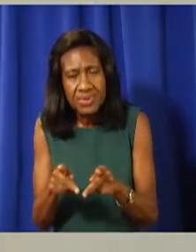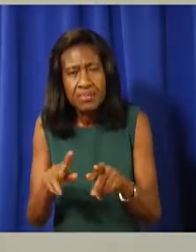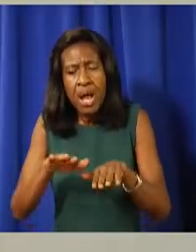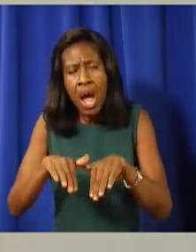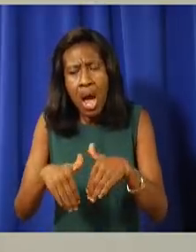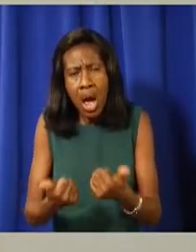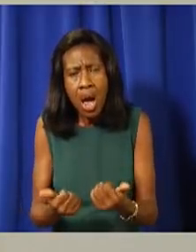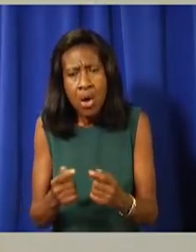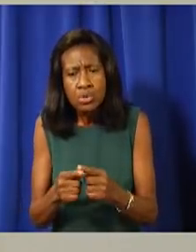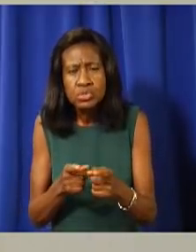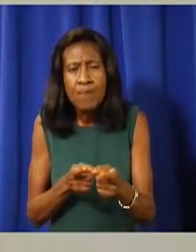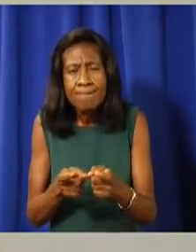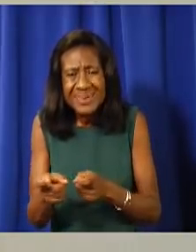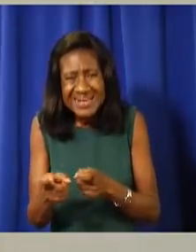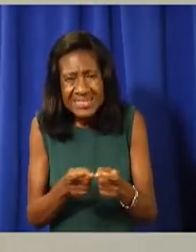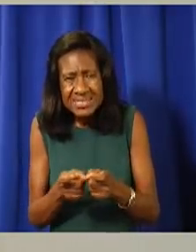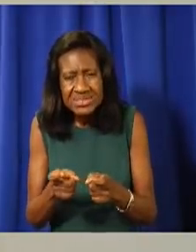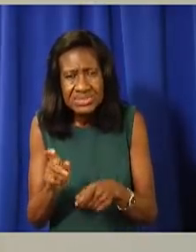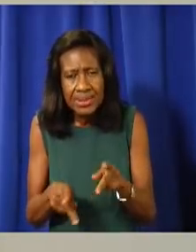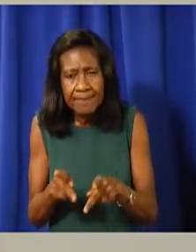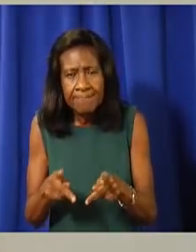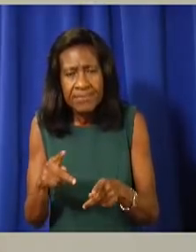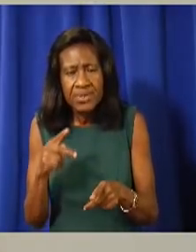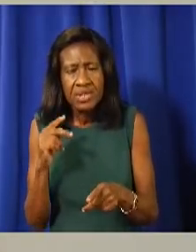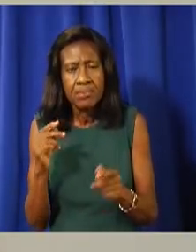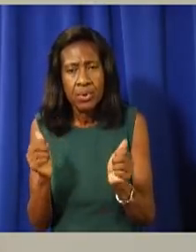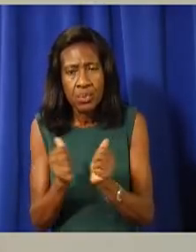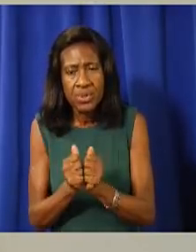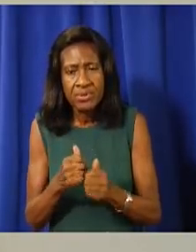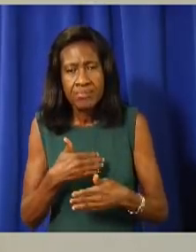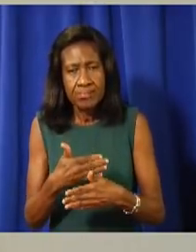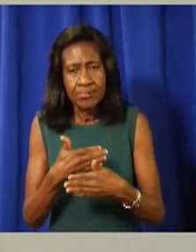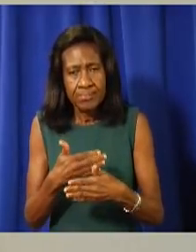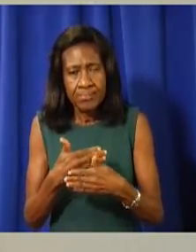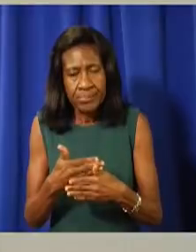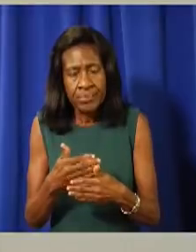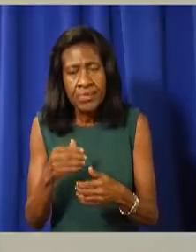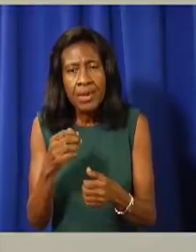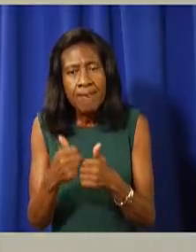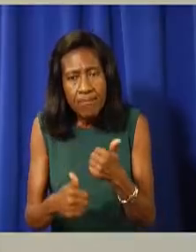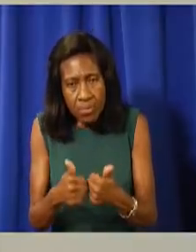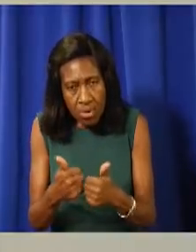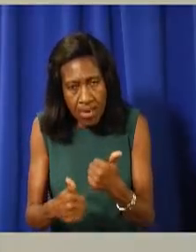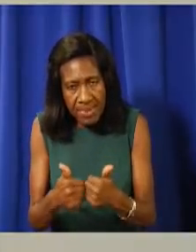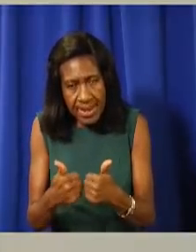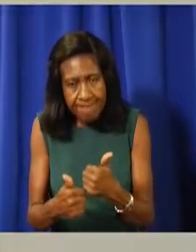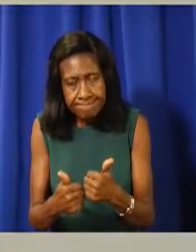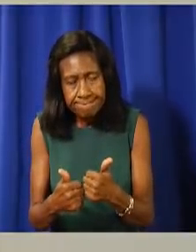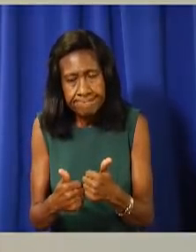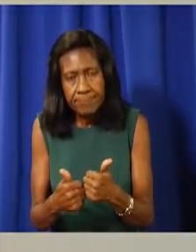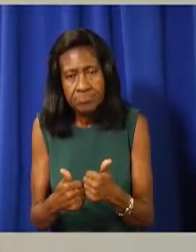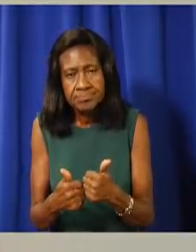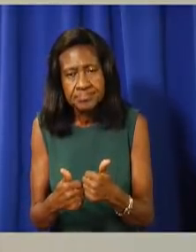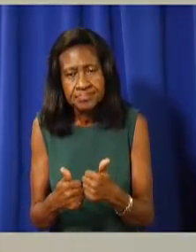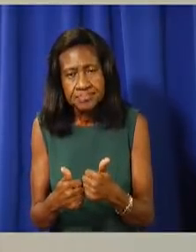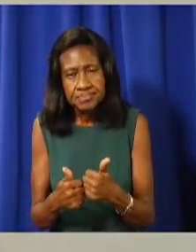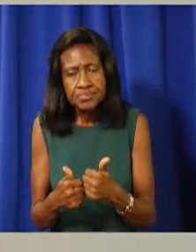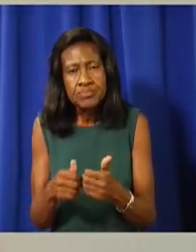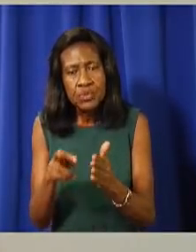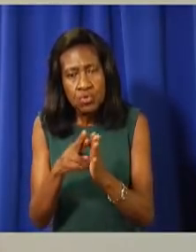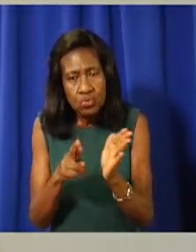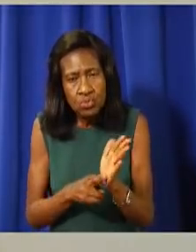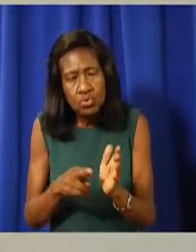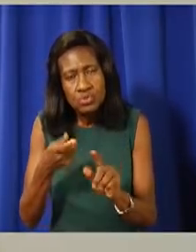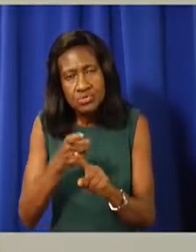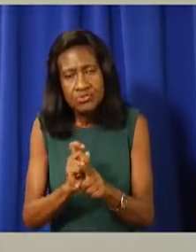acute respiratory COVID-19 infections, according to guidelines developed by World Health Organization, the